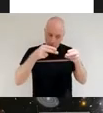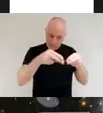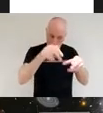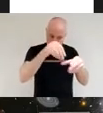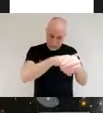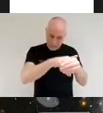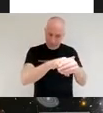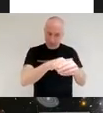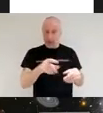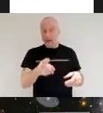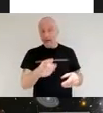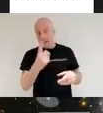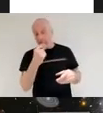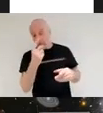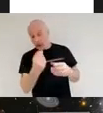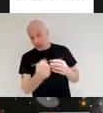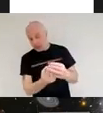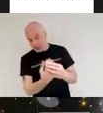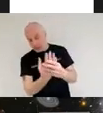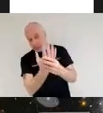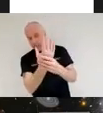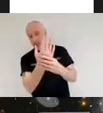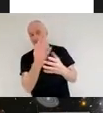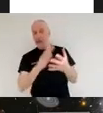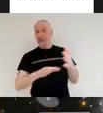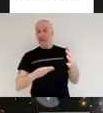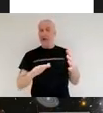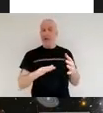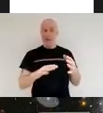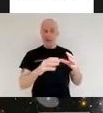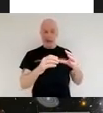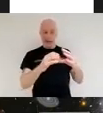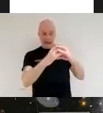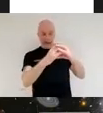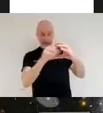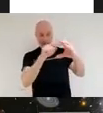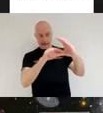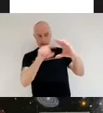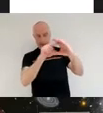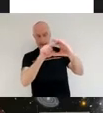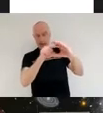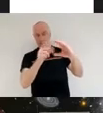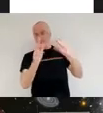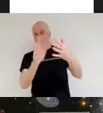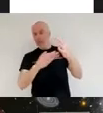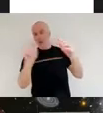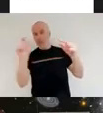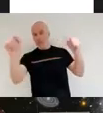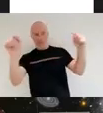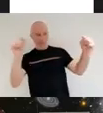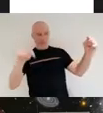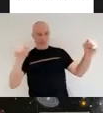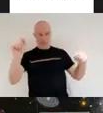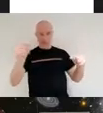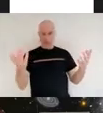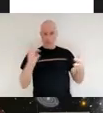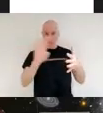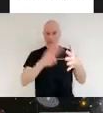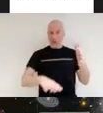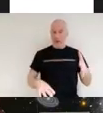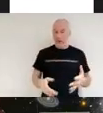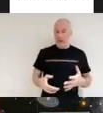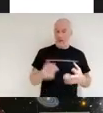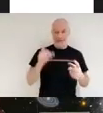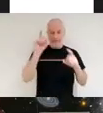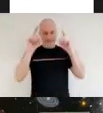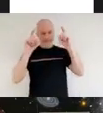do they emerge from the disk itself are they brought from external sources where do they come from these are all questions that